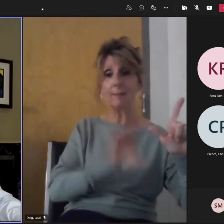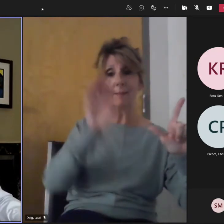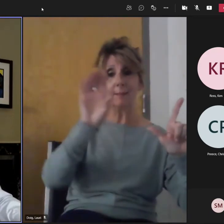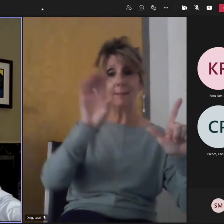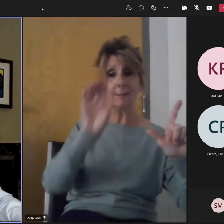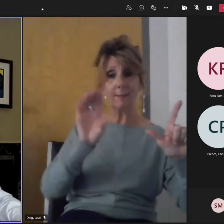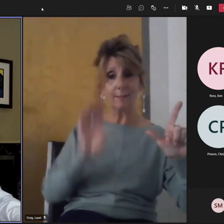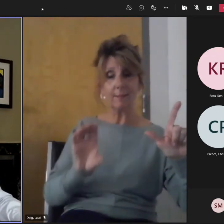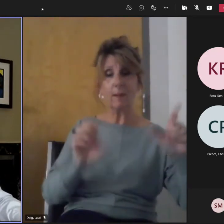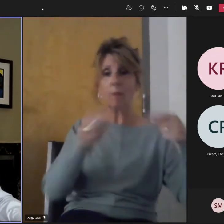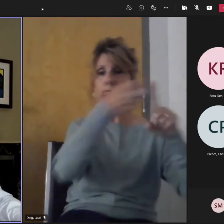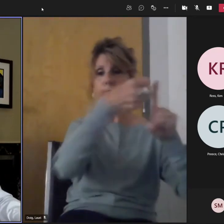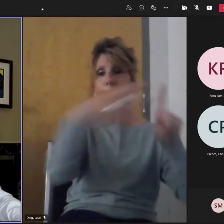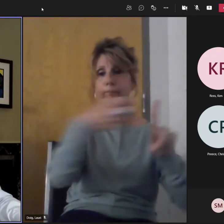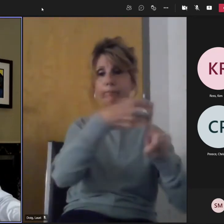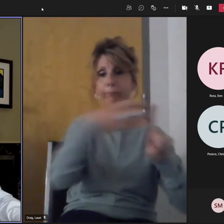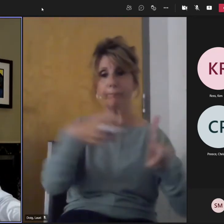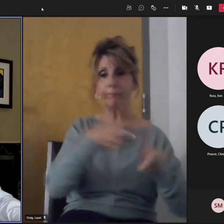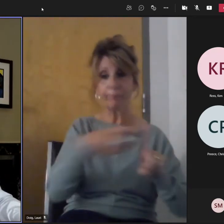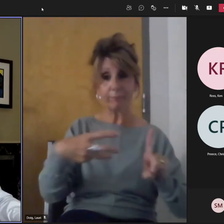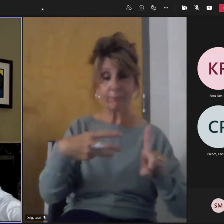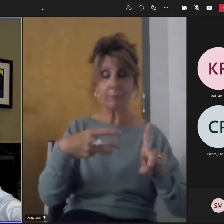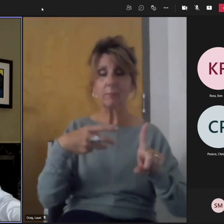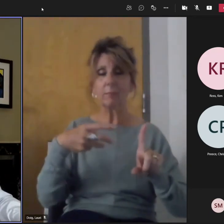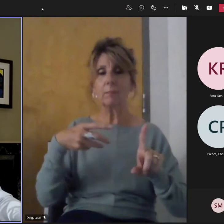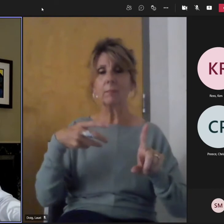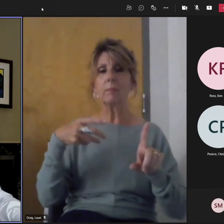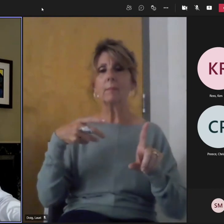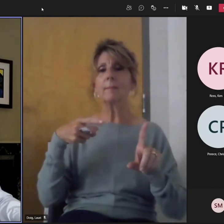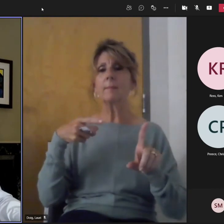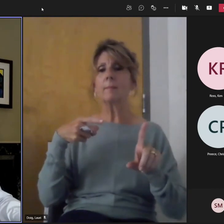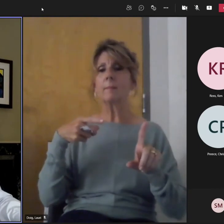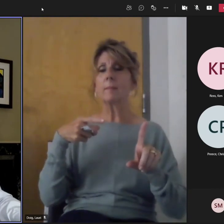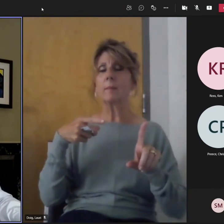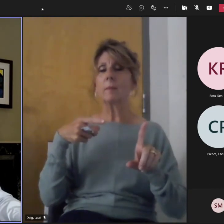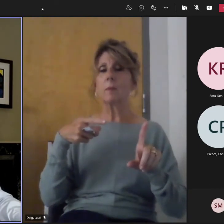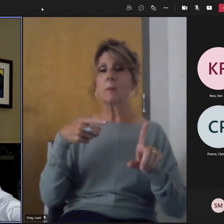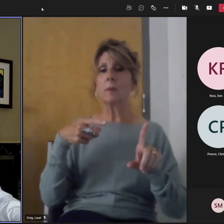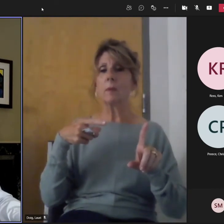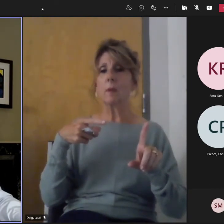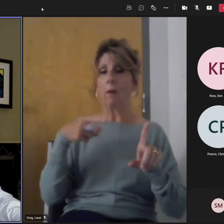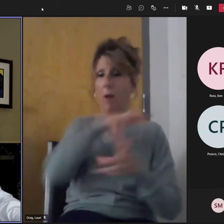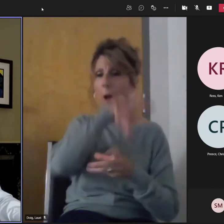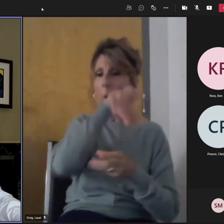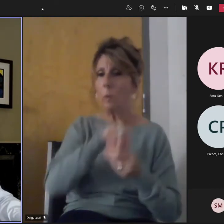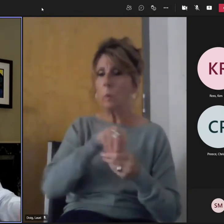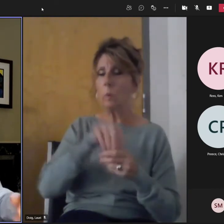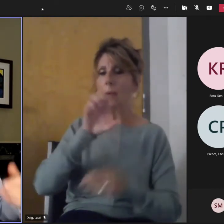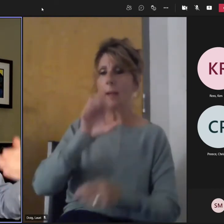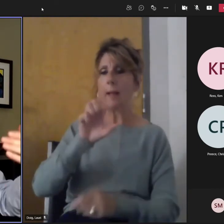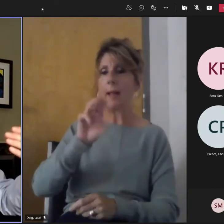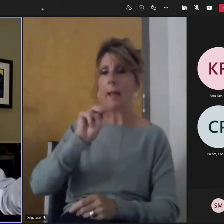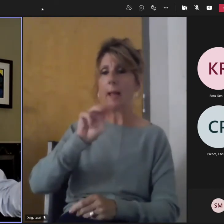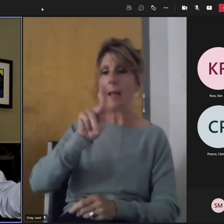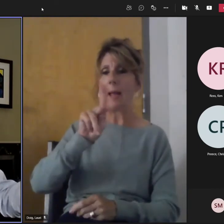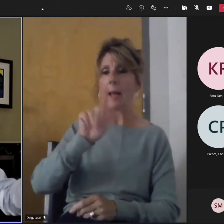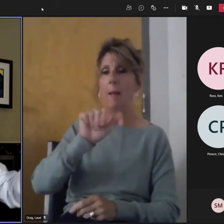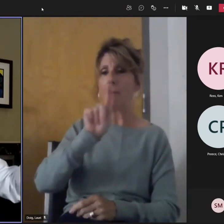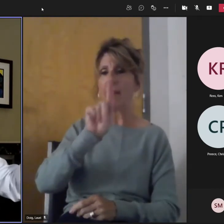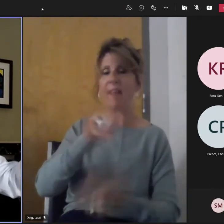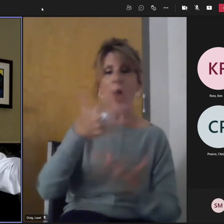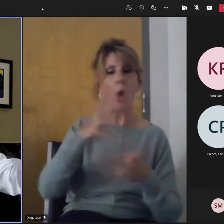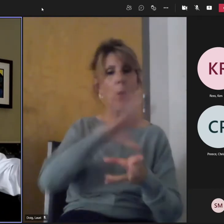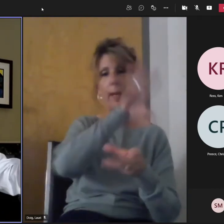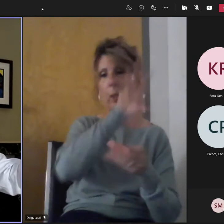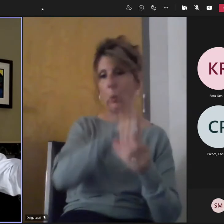you will see, we've done this analysis actually, you will see empathy in several of those by name.